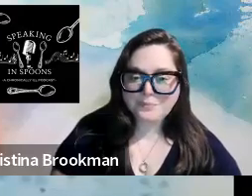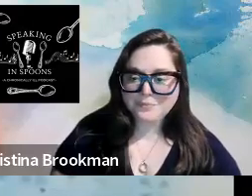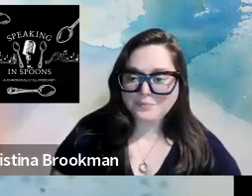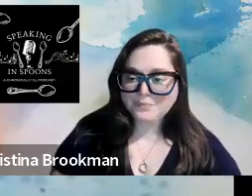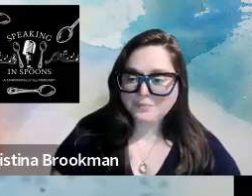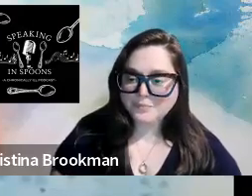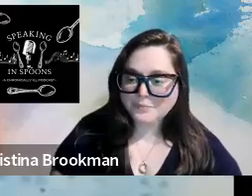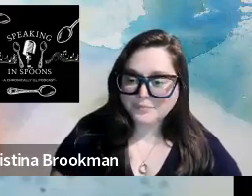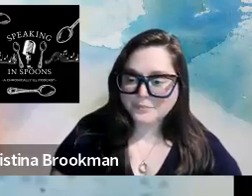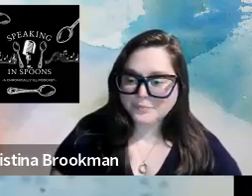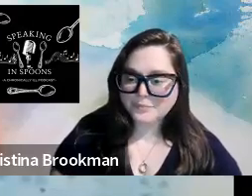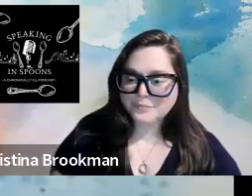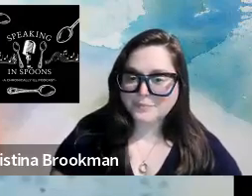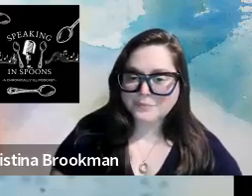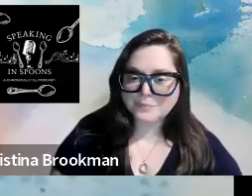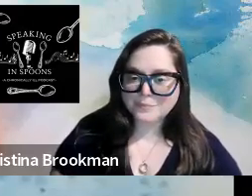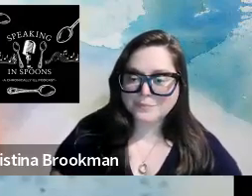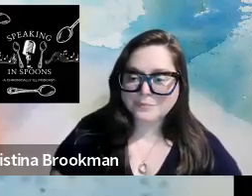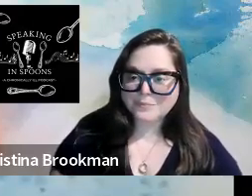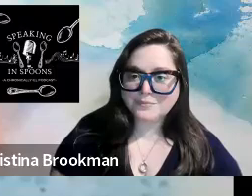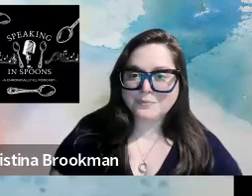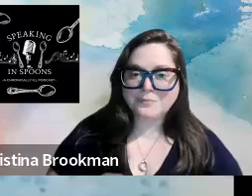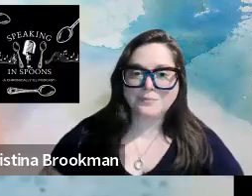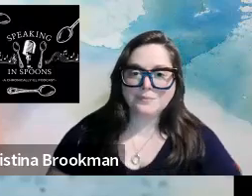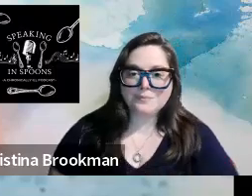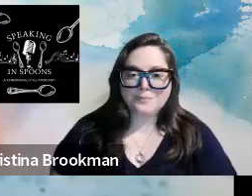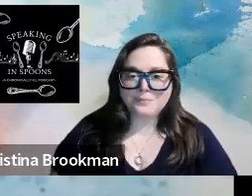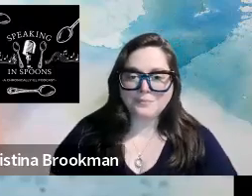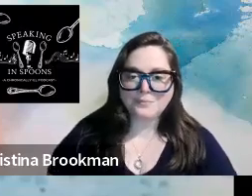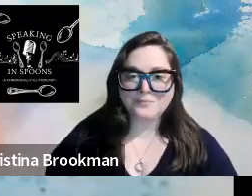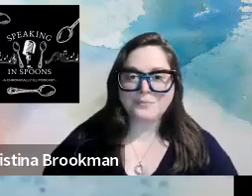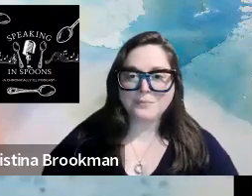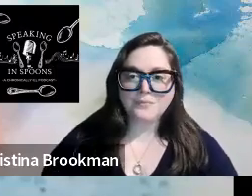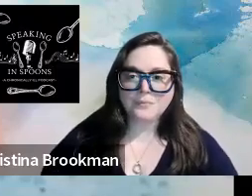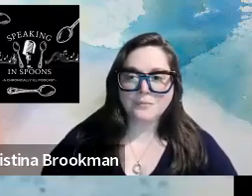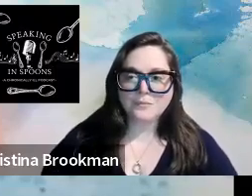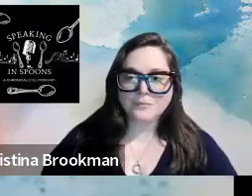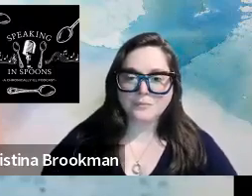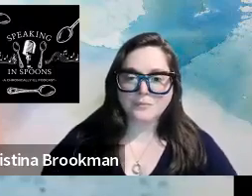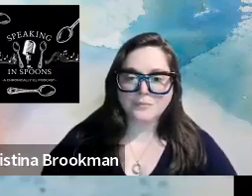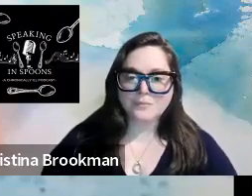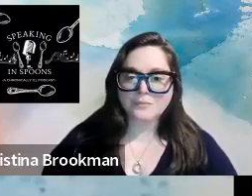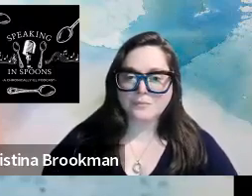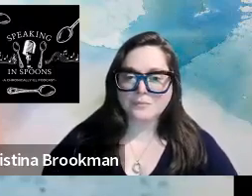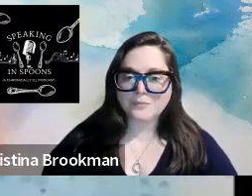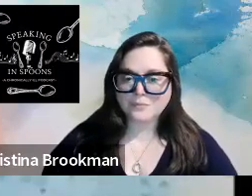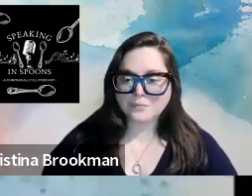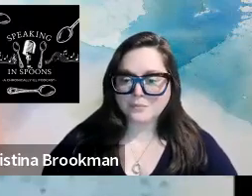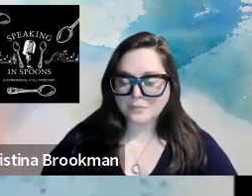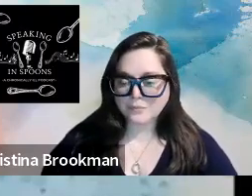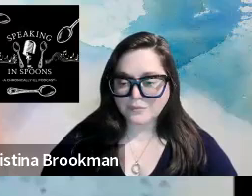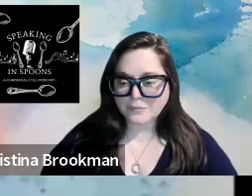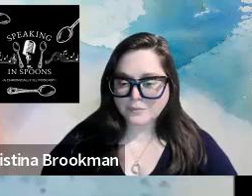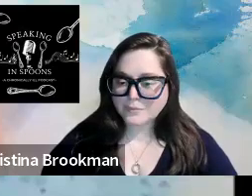Hi, my name is Christina Brookman, and I am disabled. I'm a self advocate, a